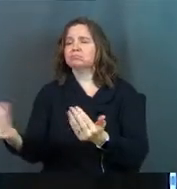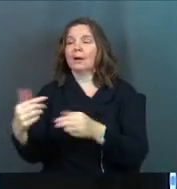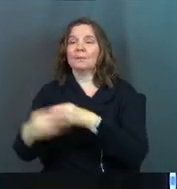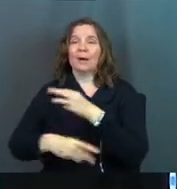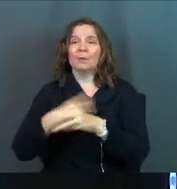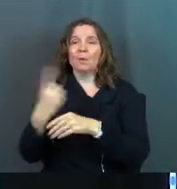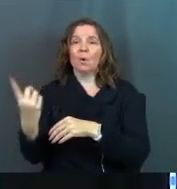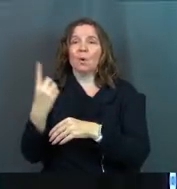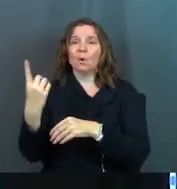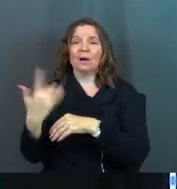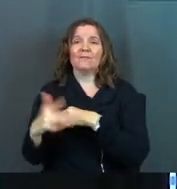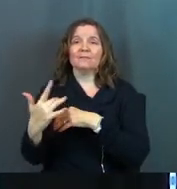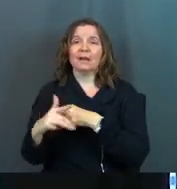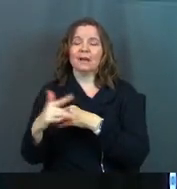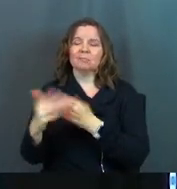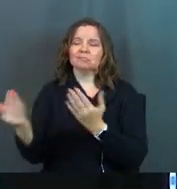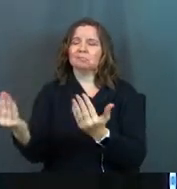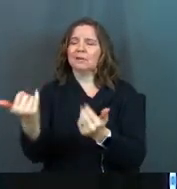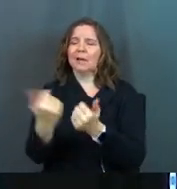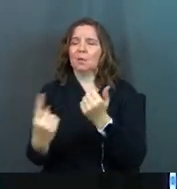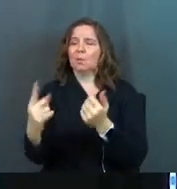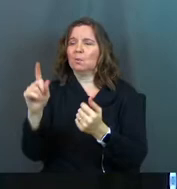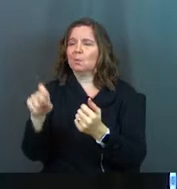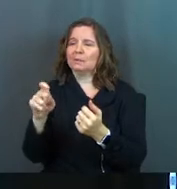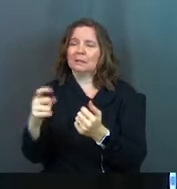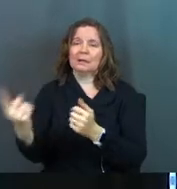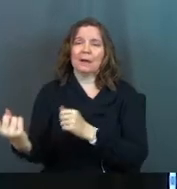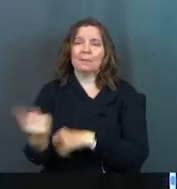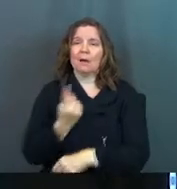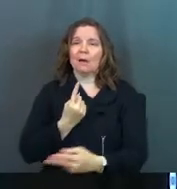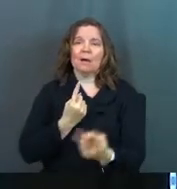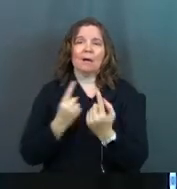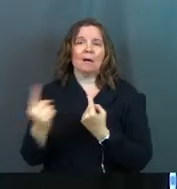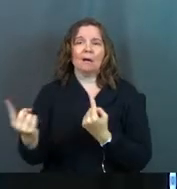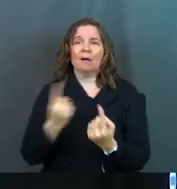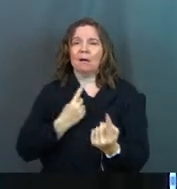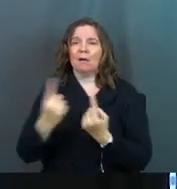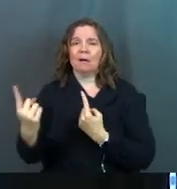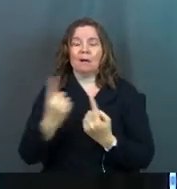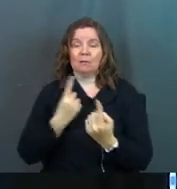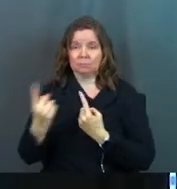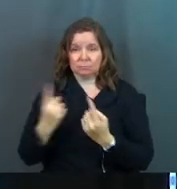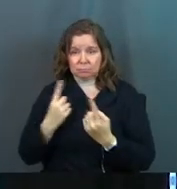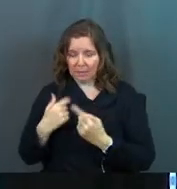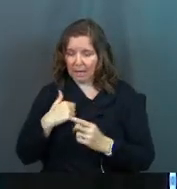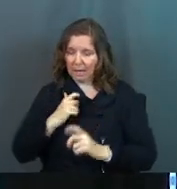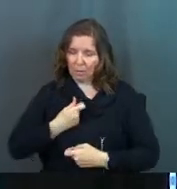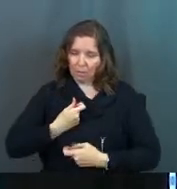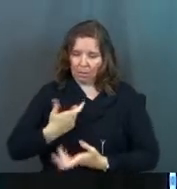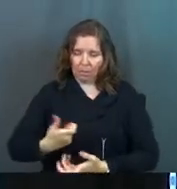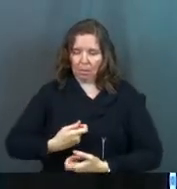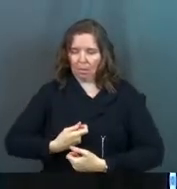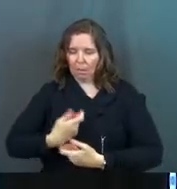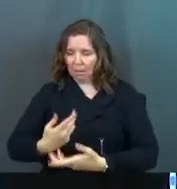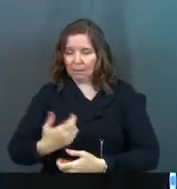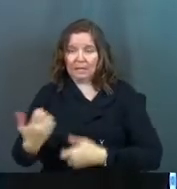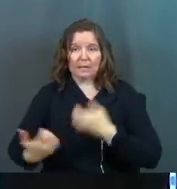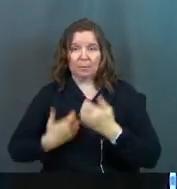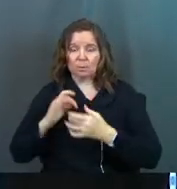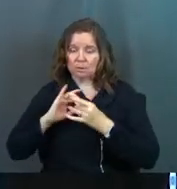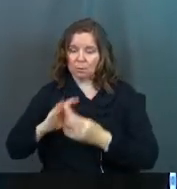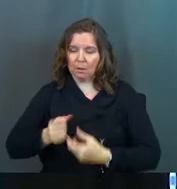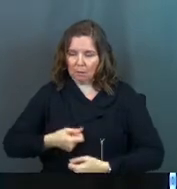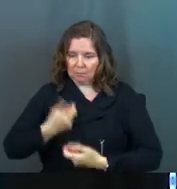world is always available to anybody who might come up. And I will give of myself emotionally and